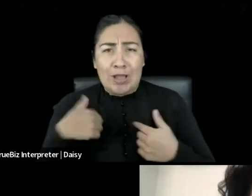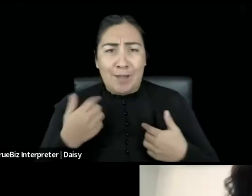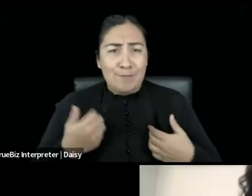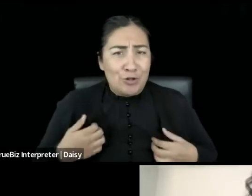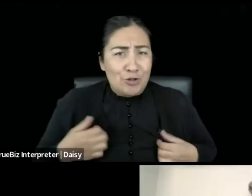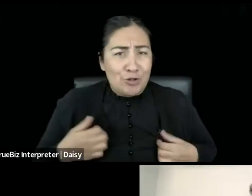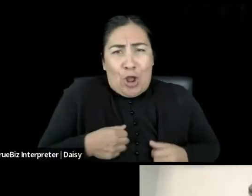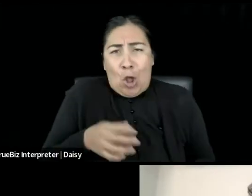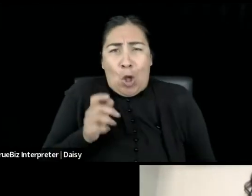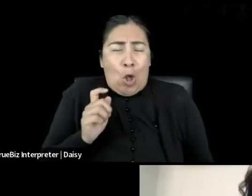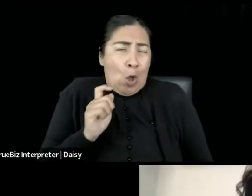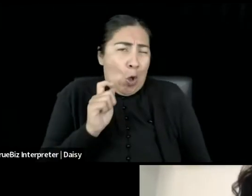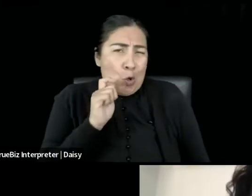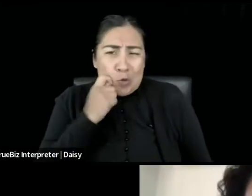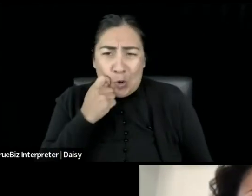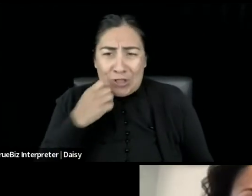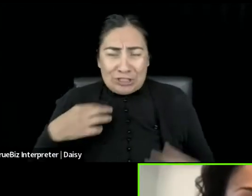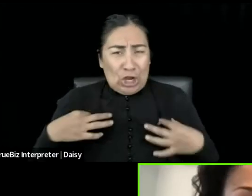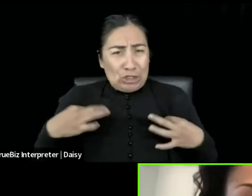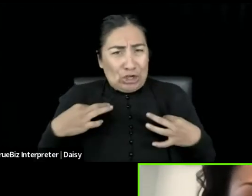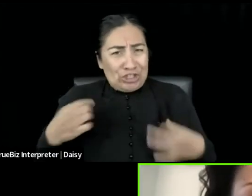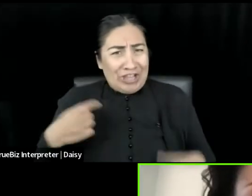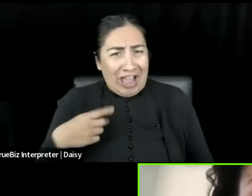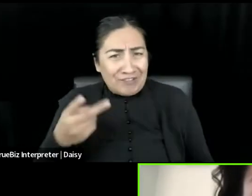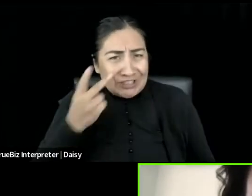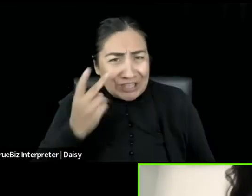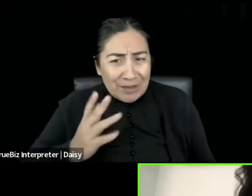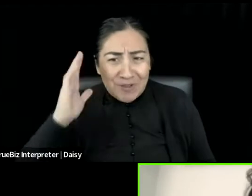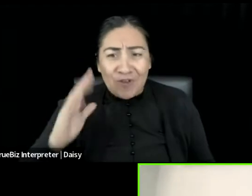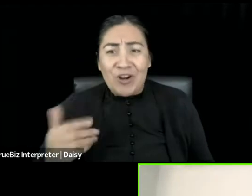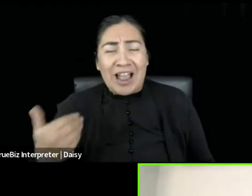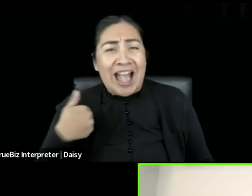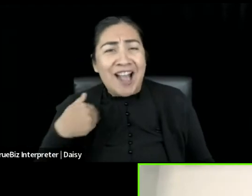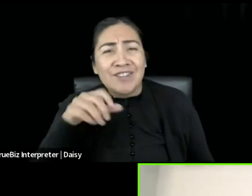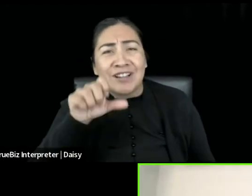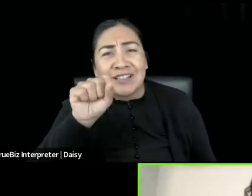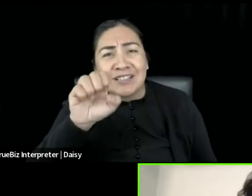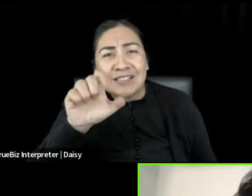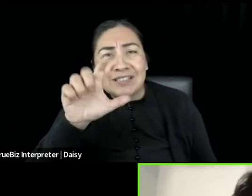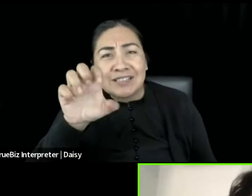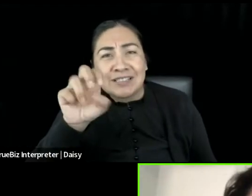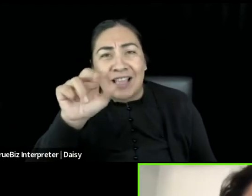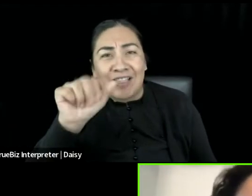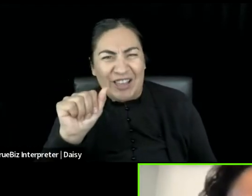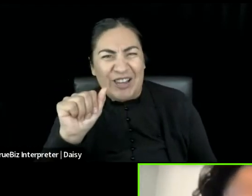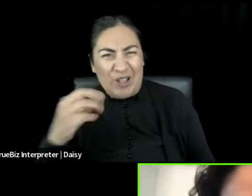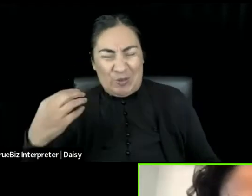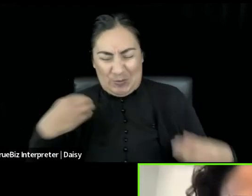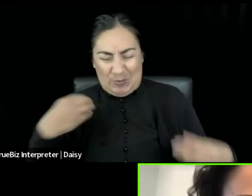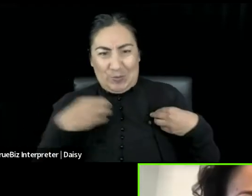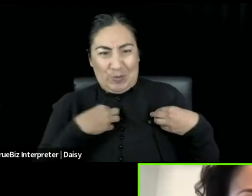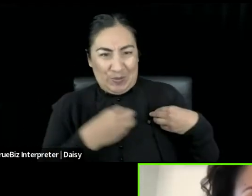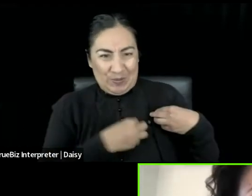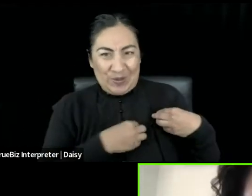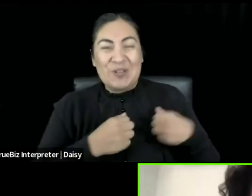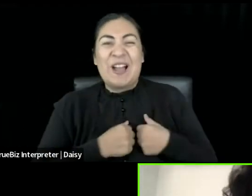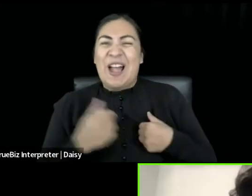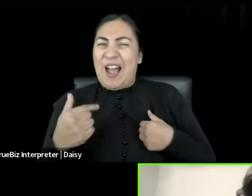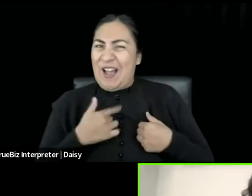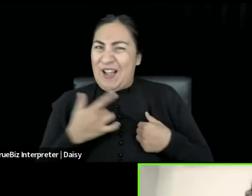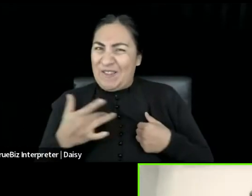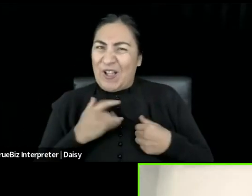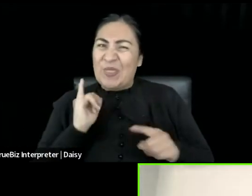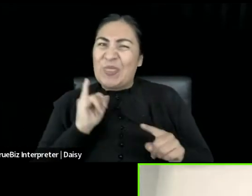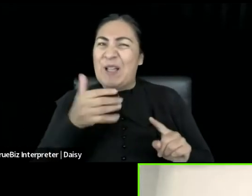-shirt I've ever seen, which is, um, has Selena on it. Um, I felt like that was the way to go